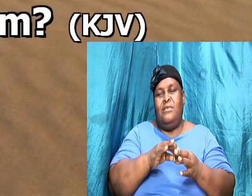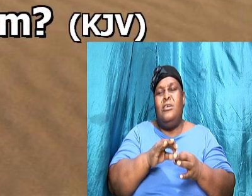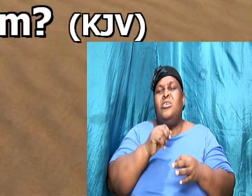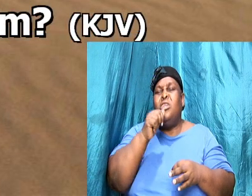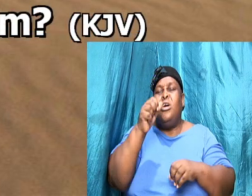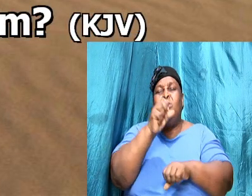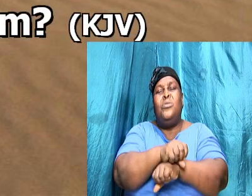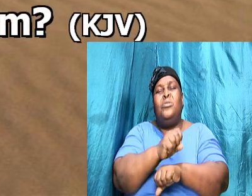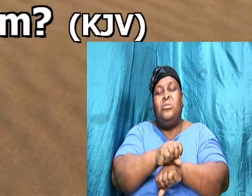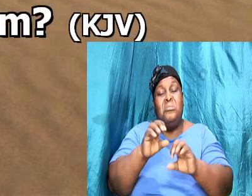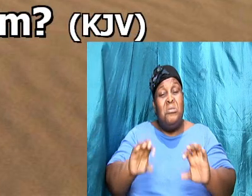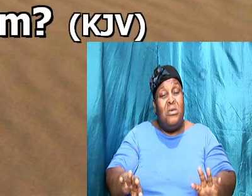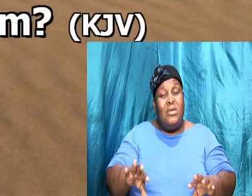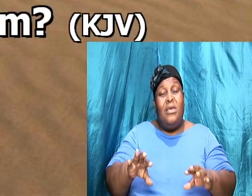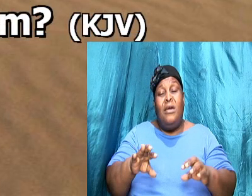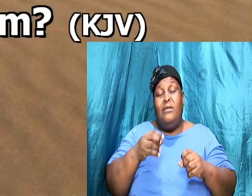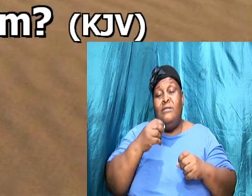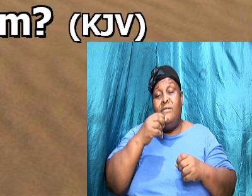save him